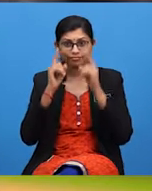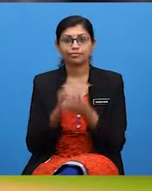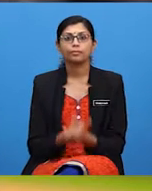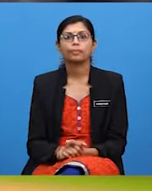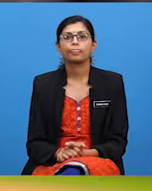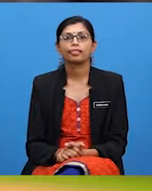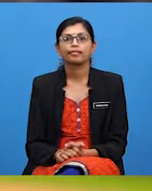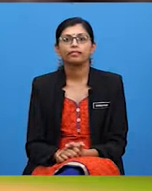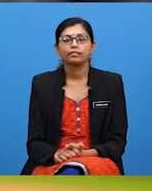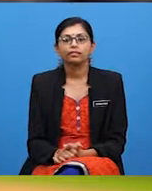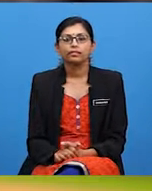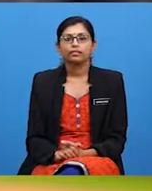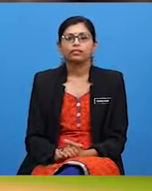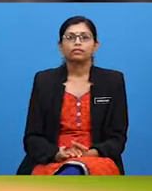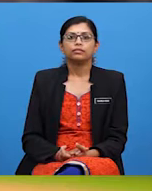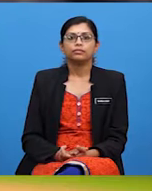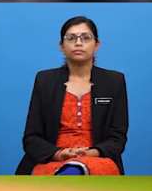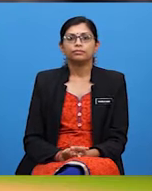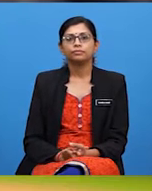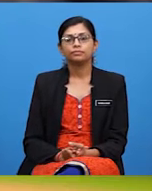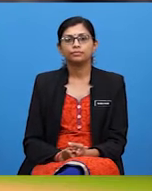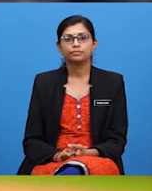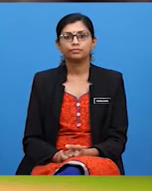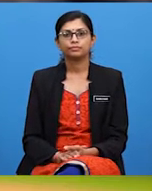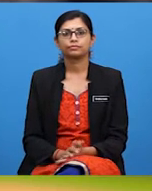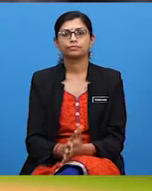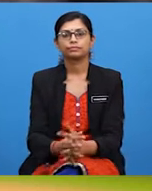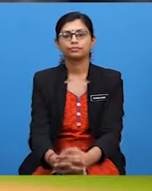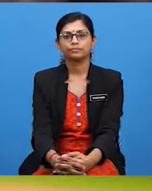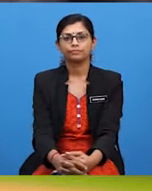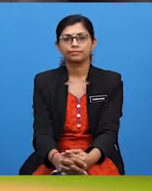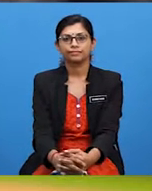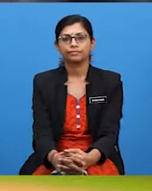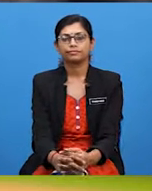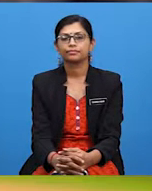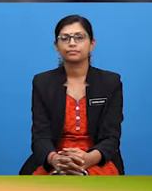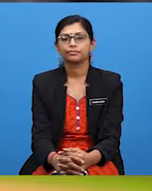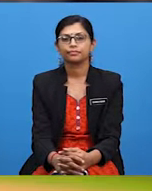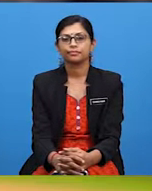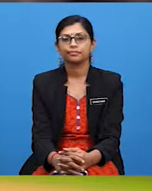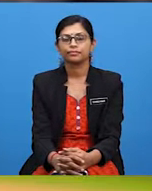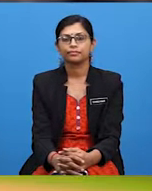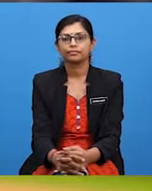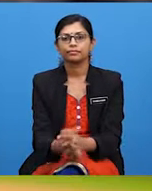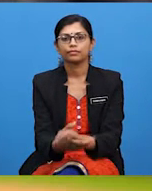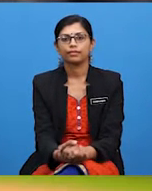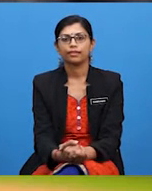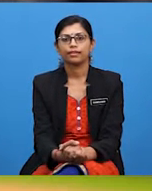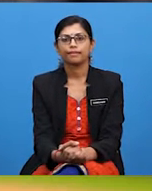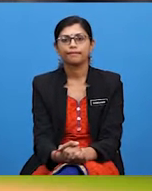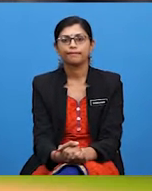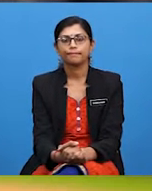everyone! I'm at the zoo now. Hello there. How can I help? Hello!